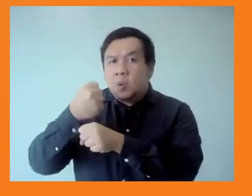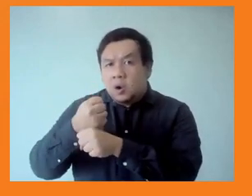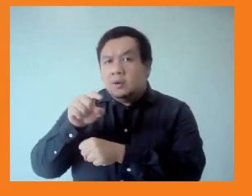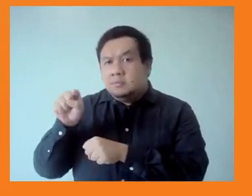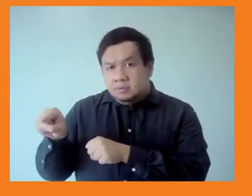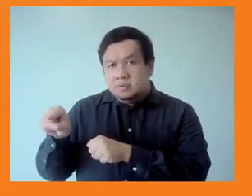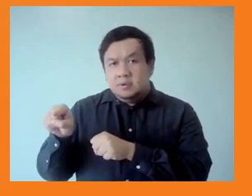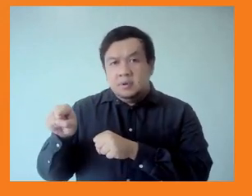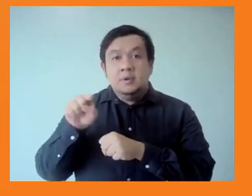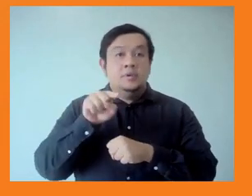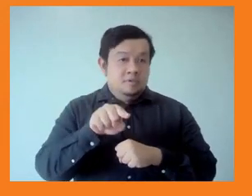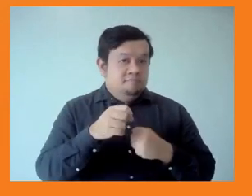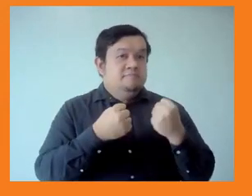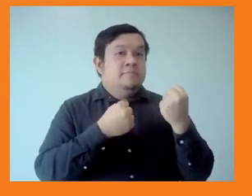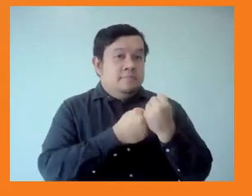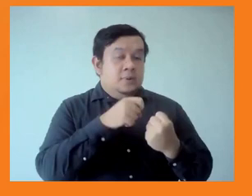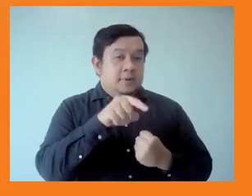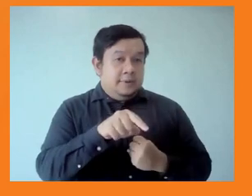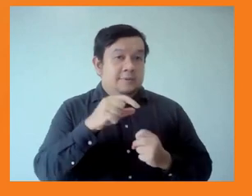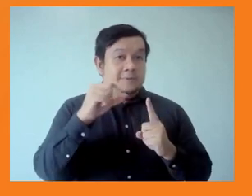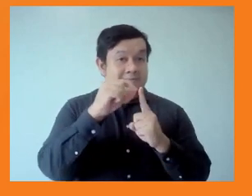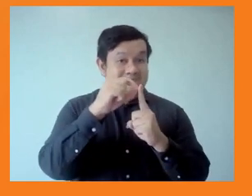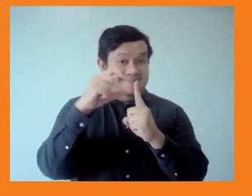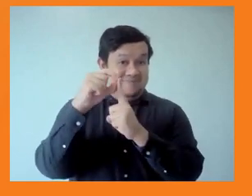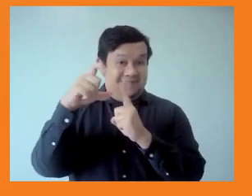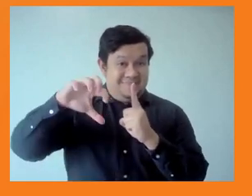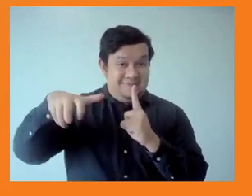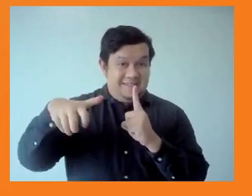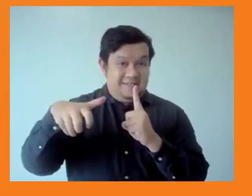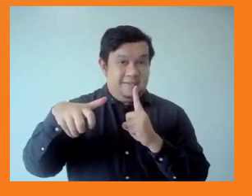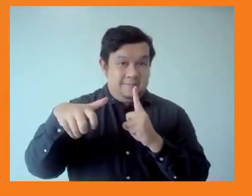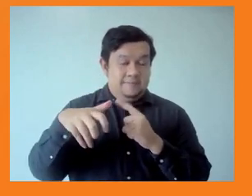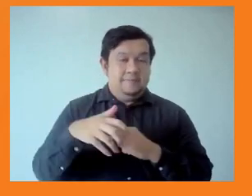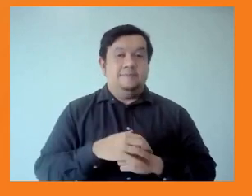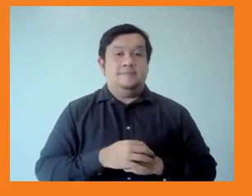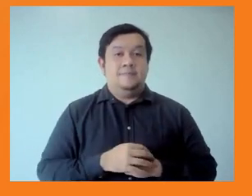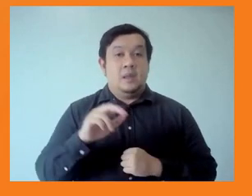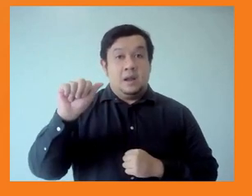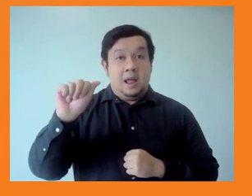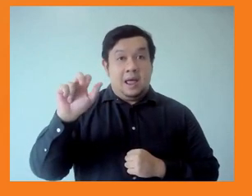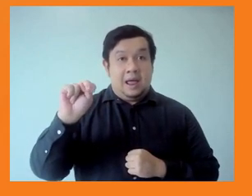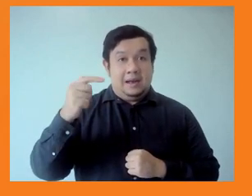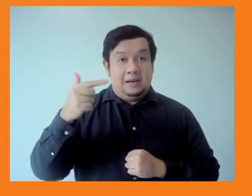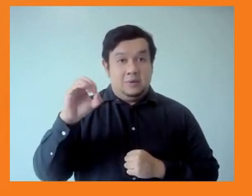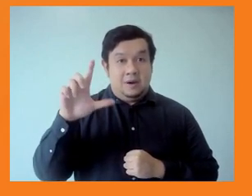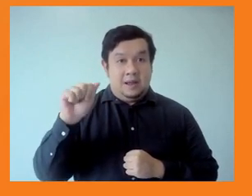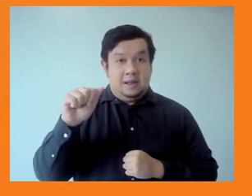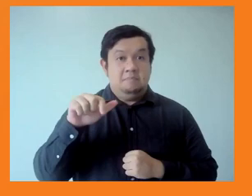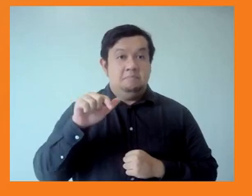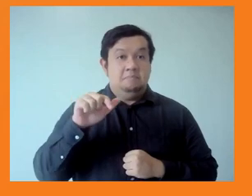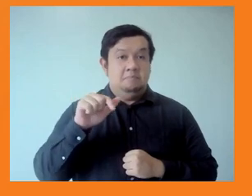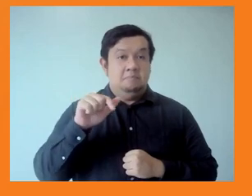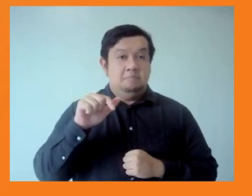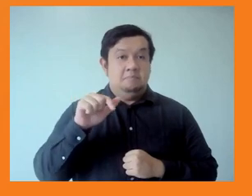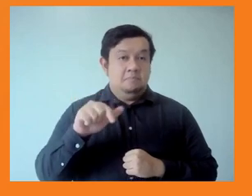and Mongolia. Last slide, please. I think that's it, actually. Thank you for your attention. I hope this gives you a